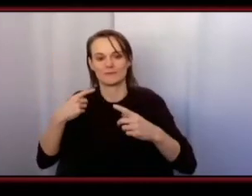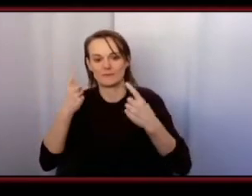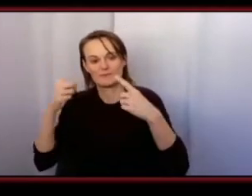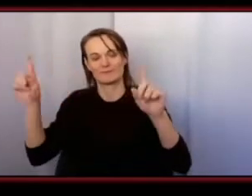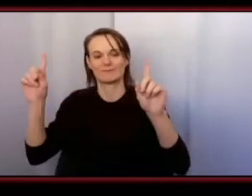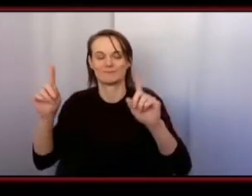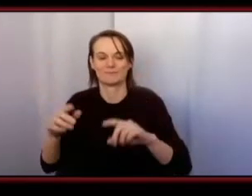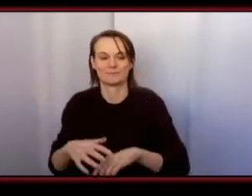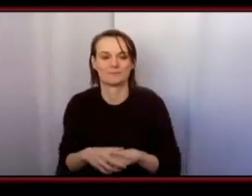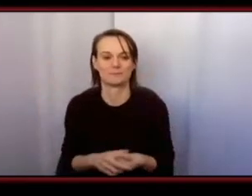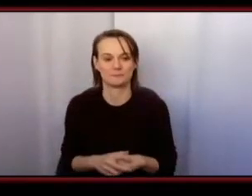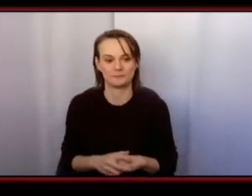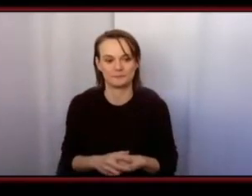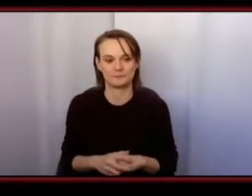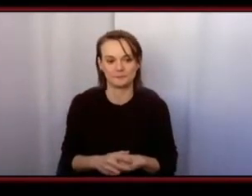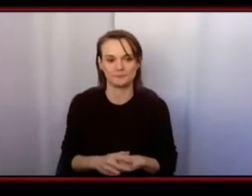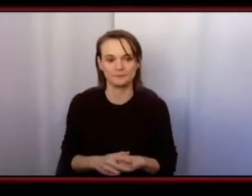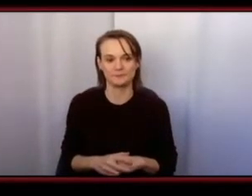dreams